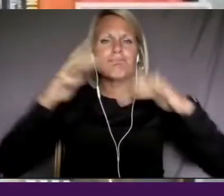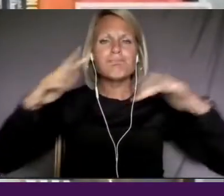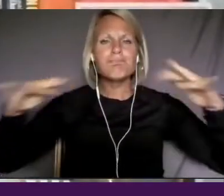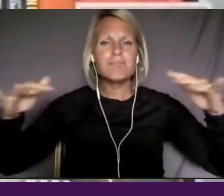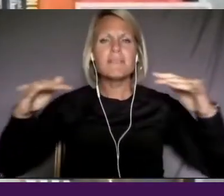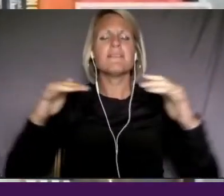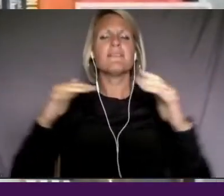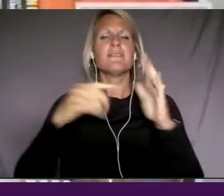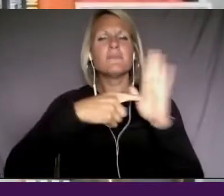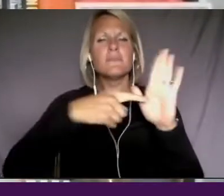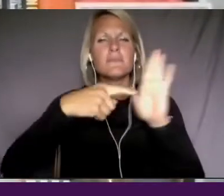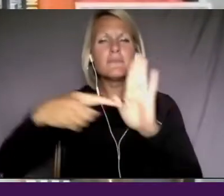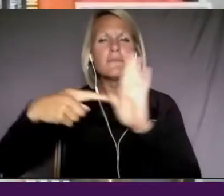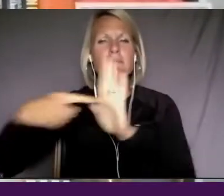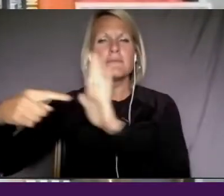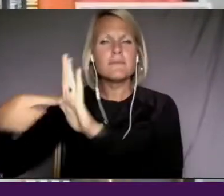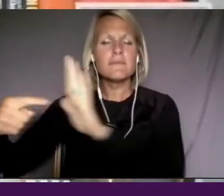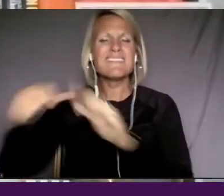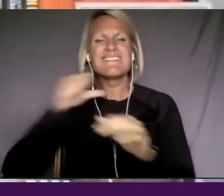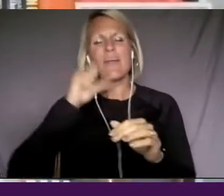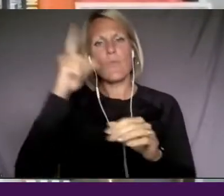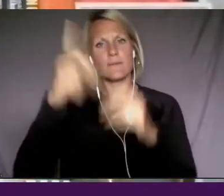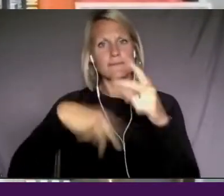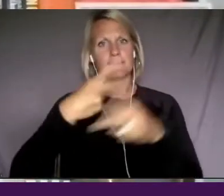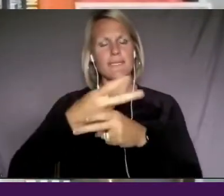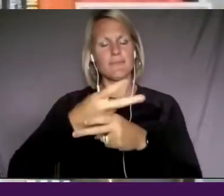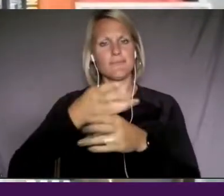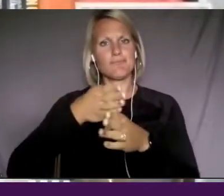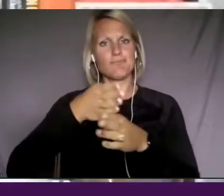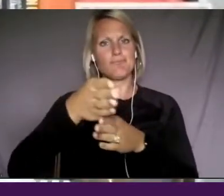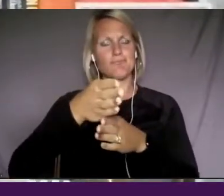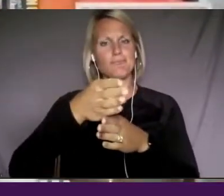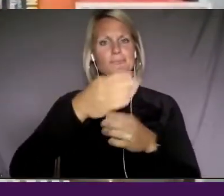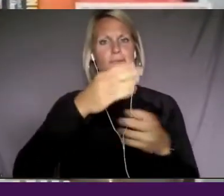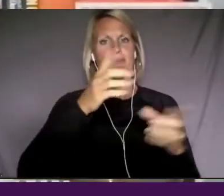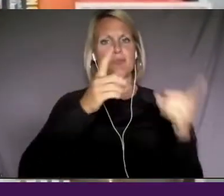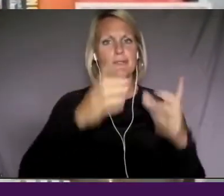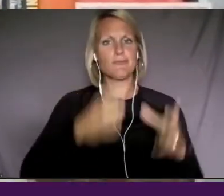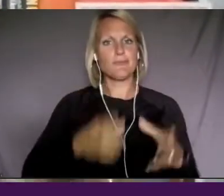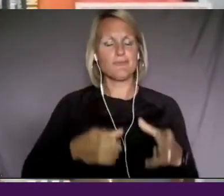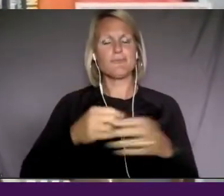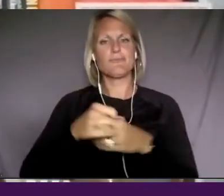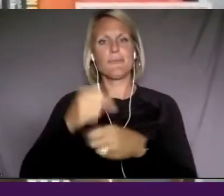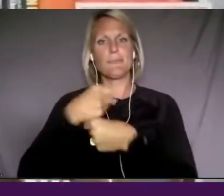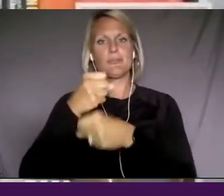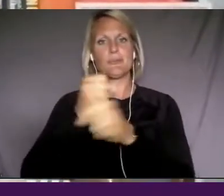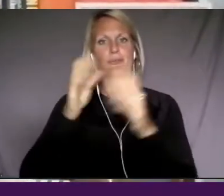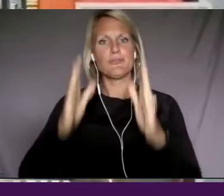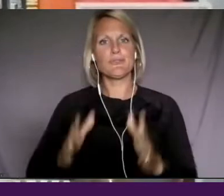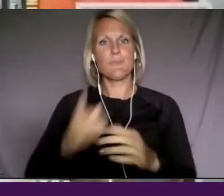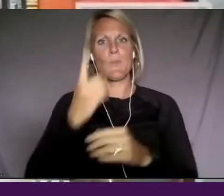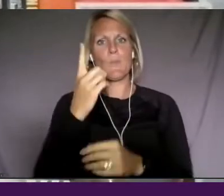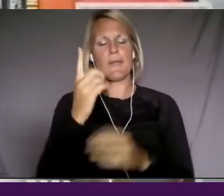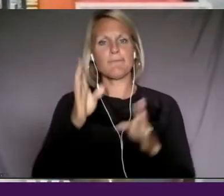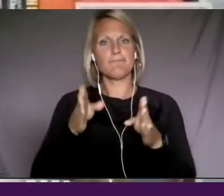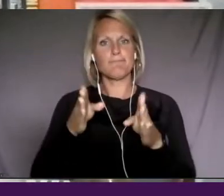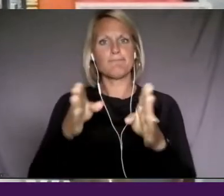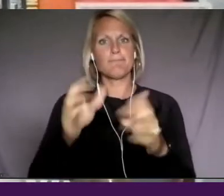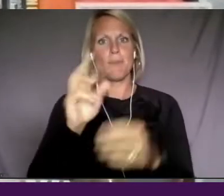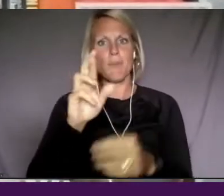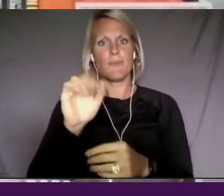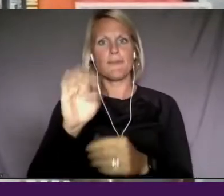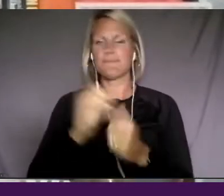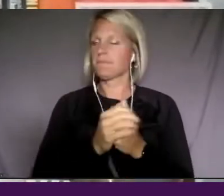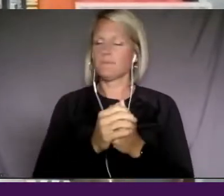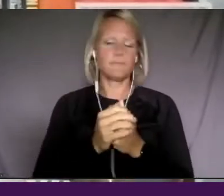of, uh, directors and producers on our roster, like period. I think that's really, that's the thing that, that